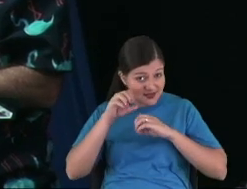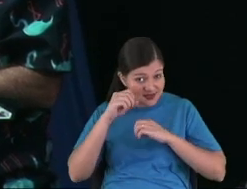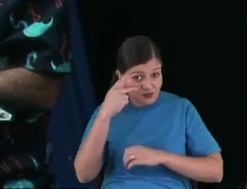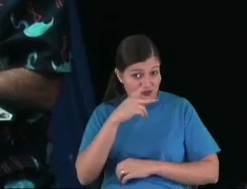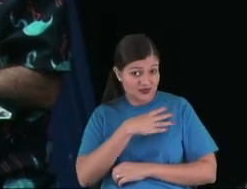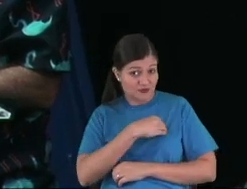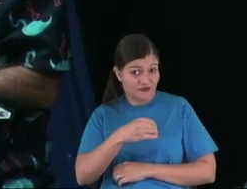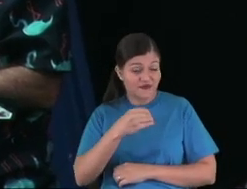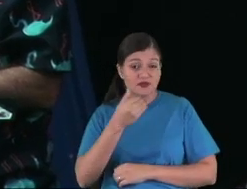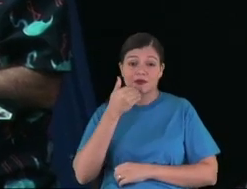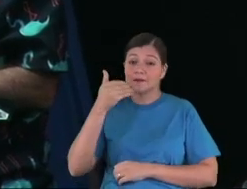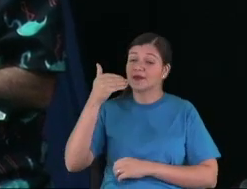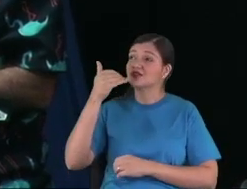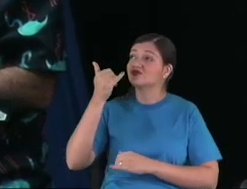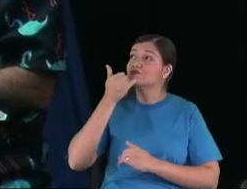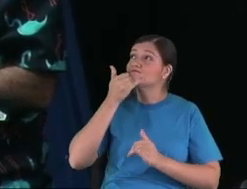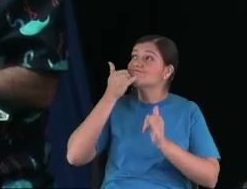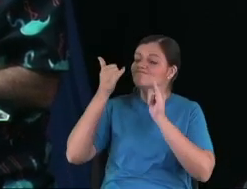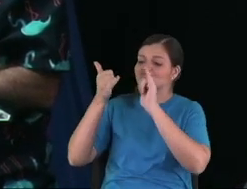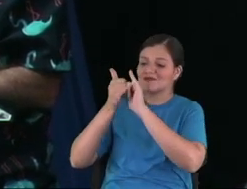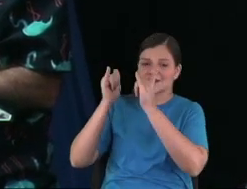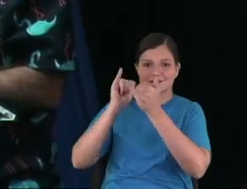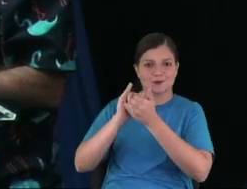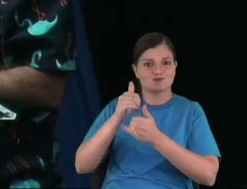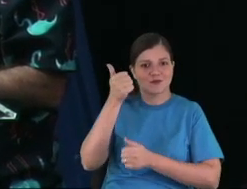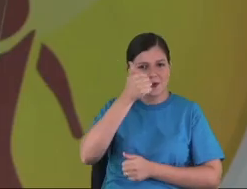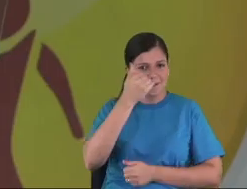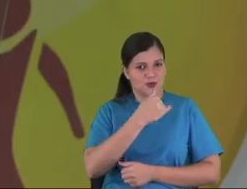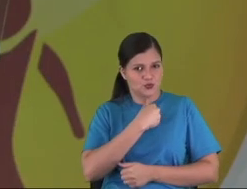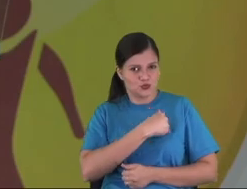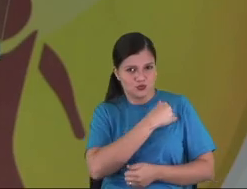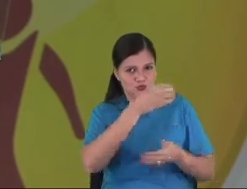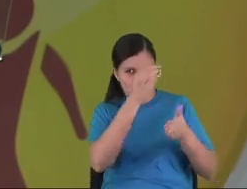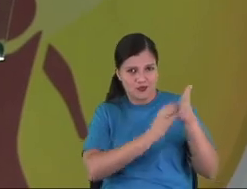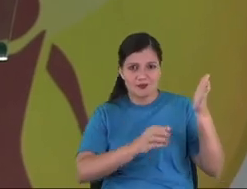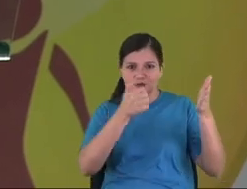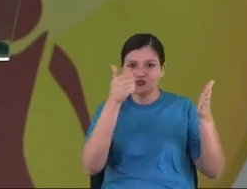Teach them, your kids, how to ask for forgiveness.